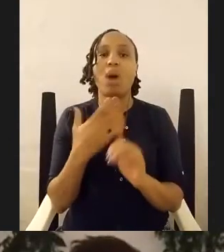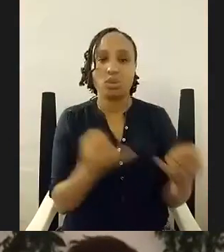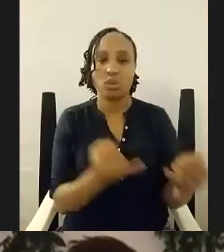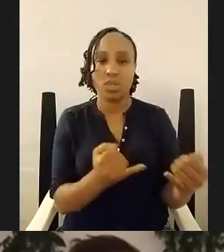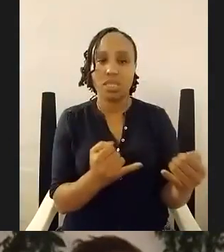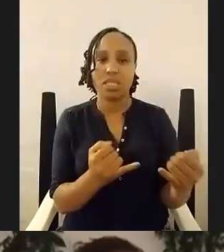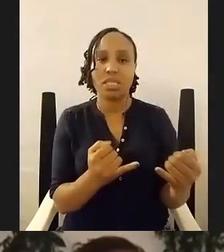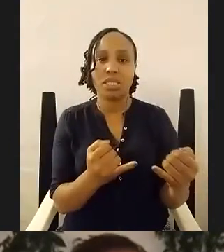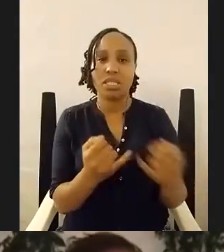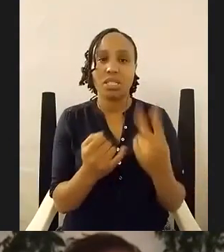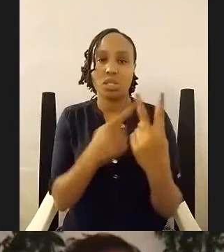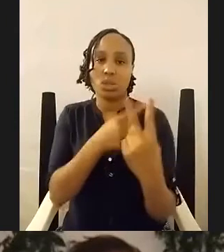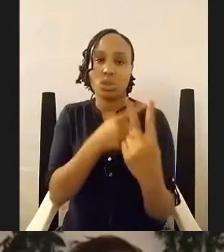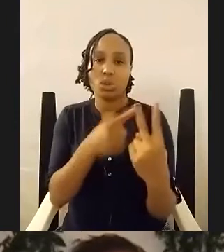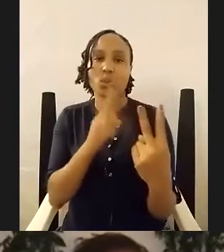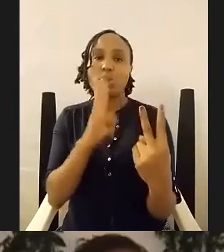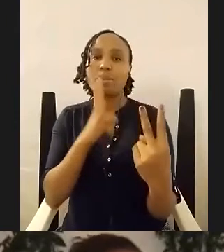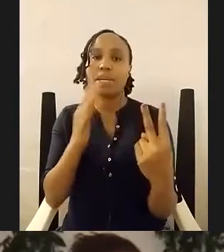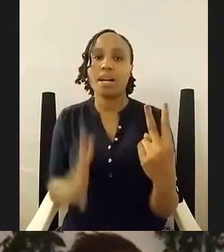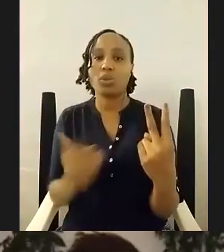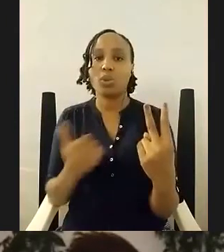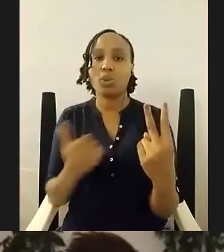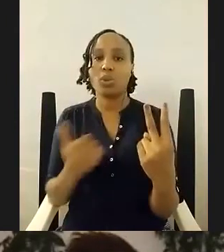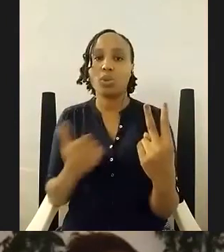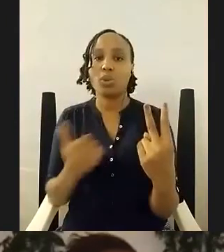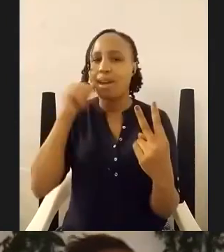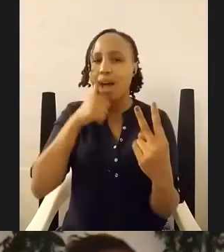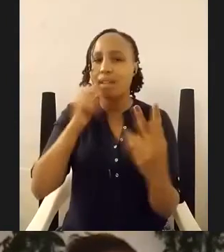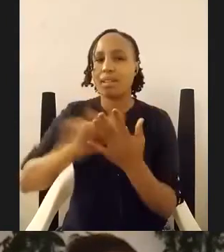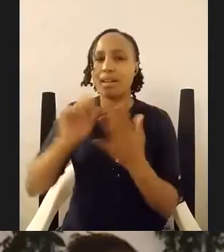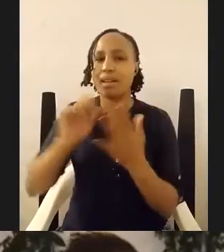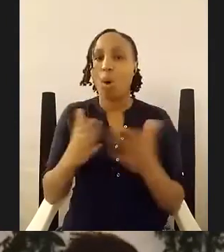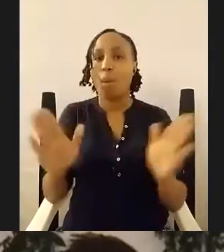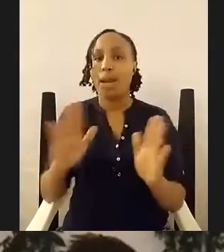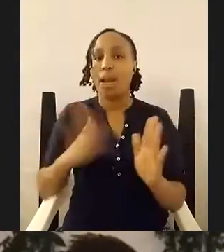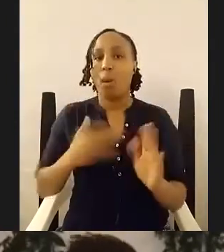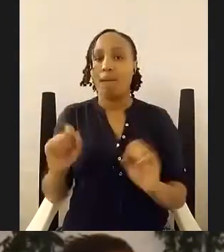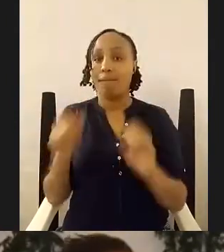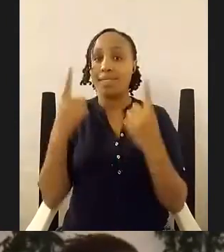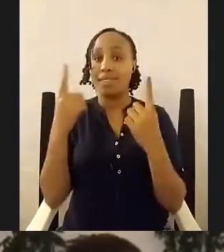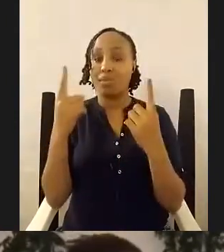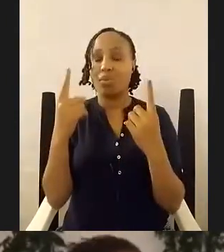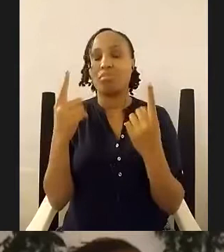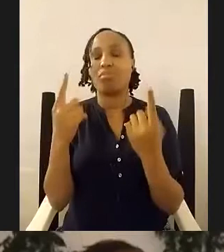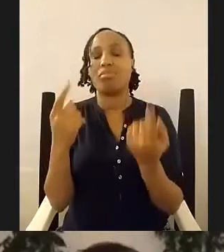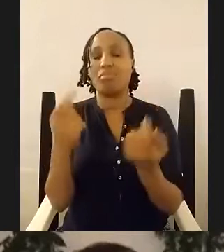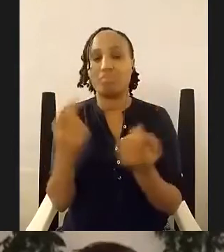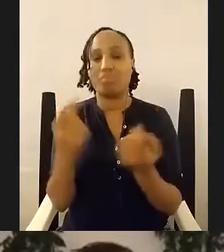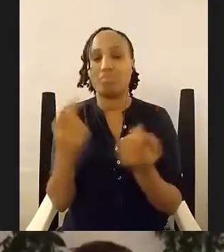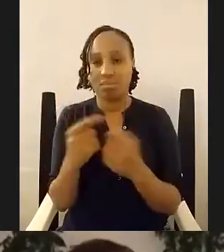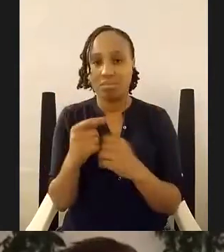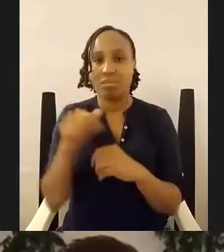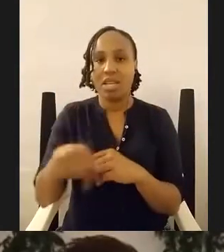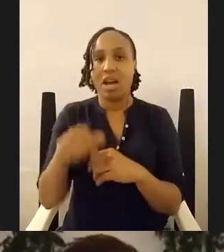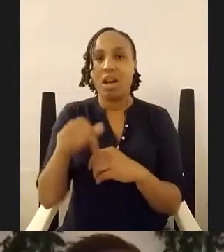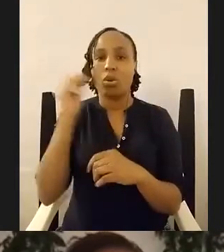two speakers we have the two incredible writers that are opening up our festival i'll start here at home with troy onyango troy onyango is a